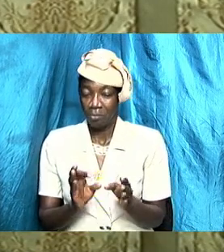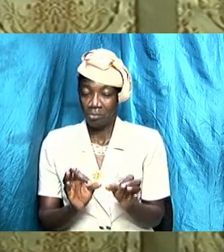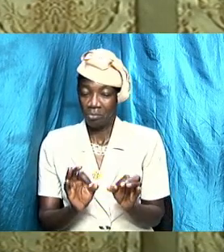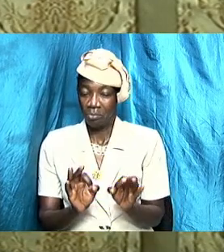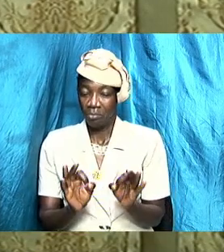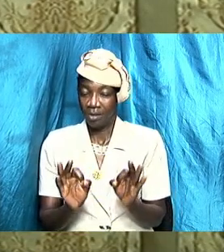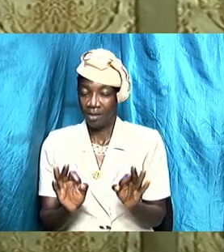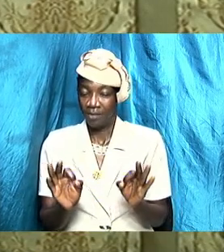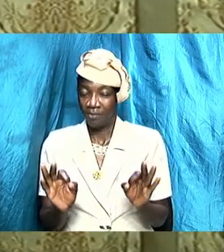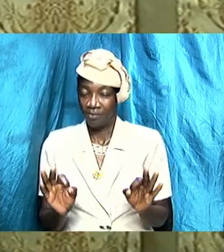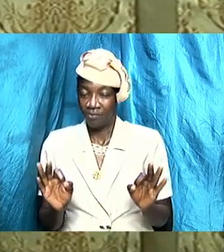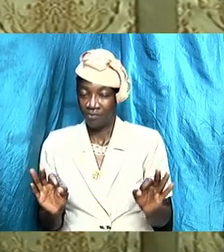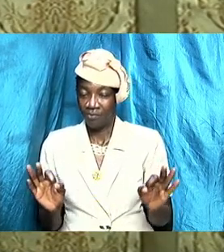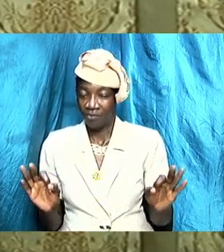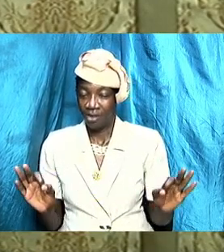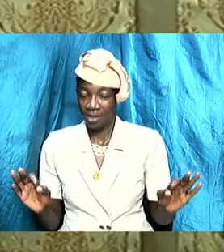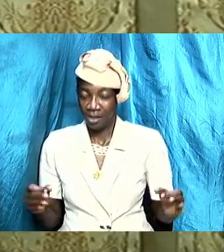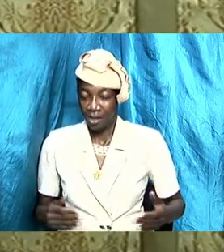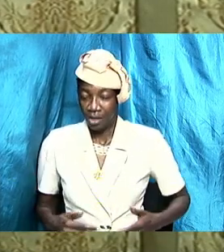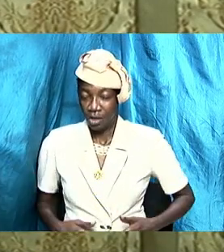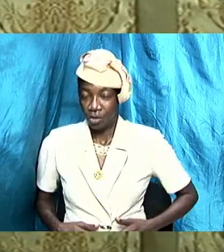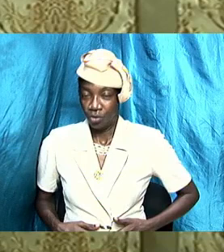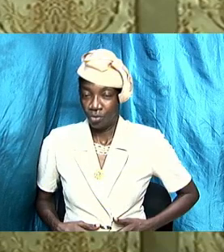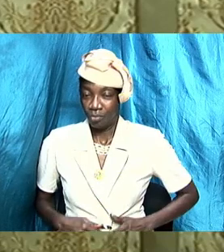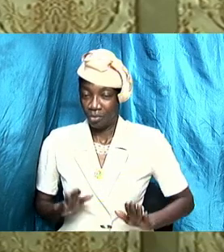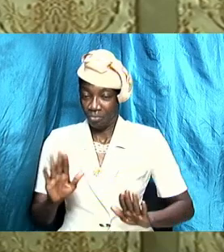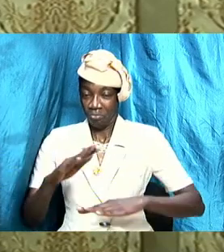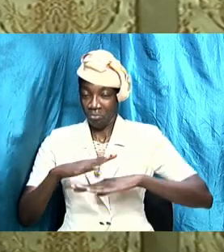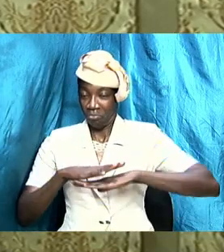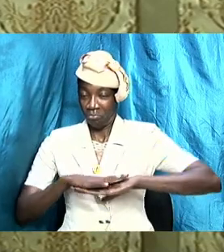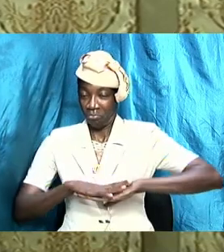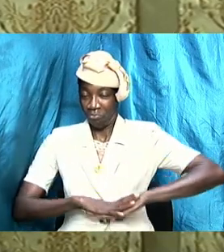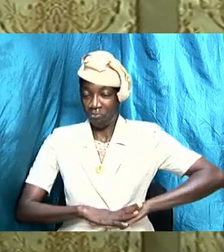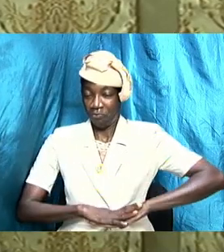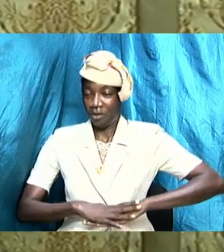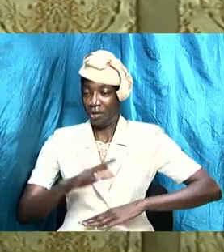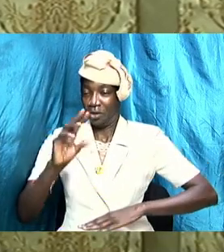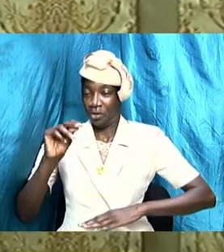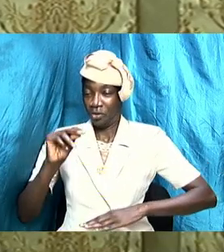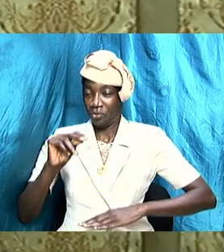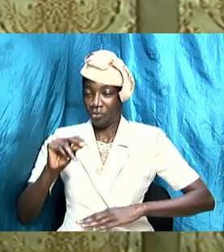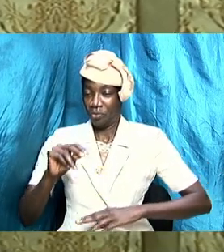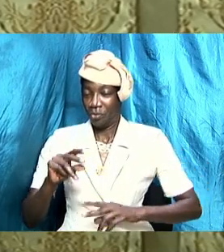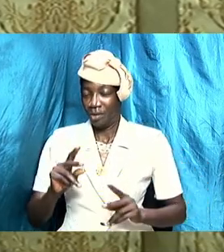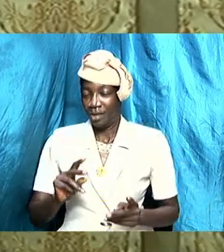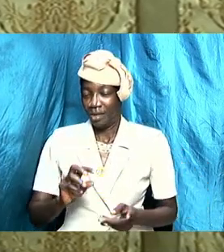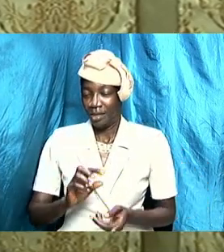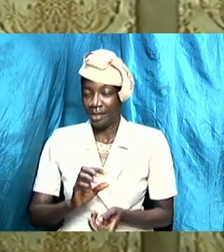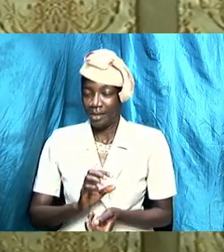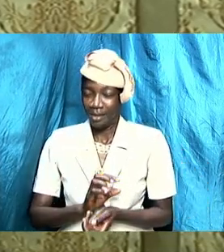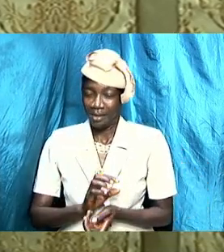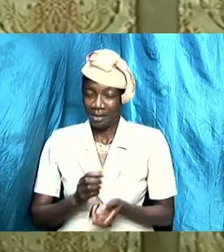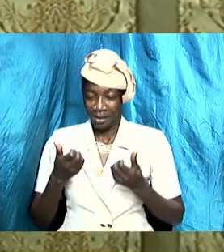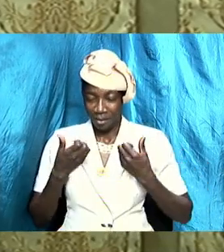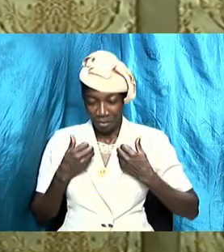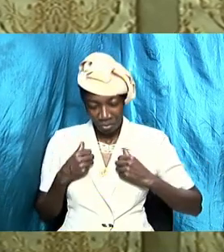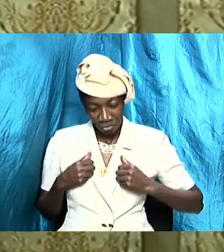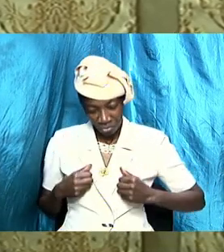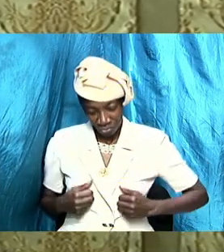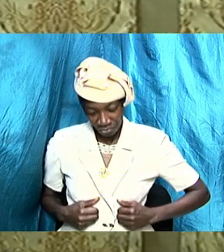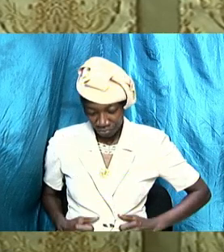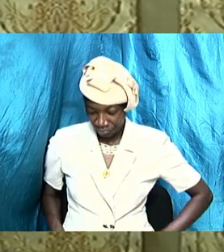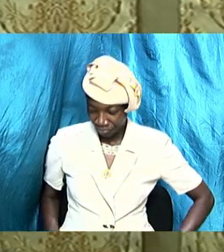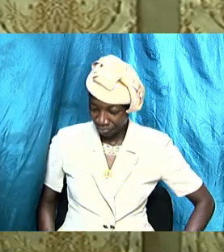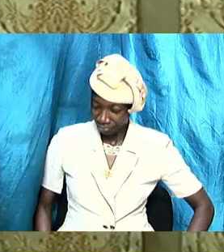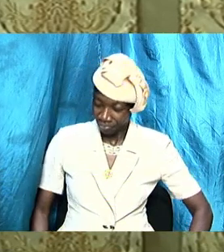and her tummy not as flat and the physical structure change I know men that